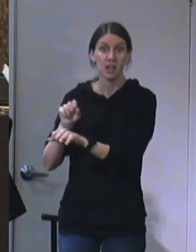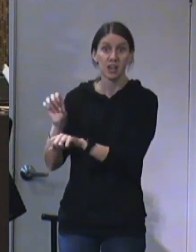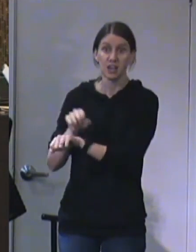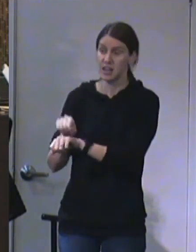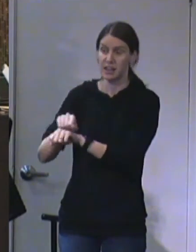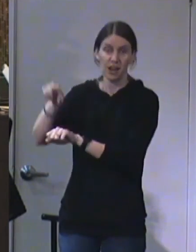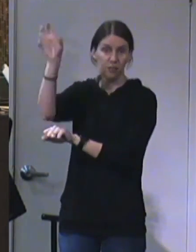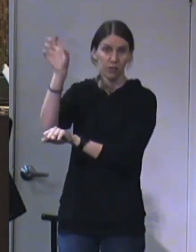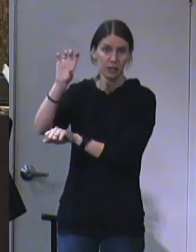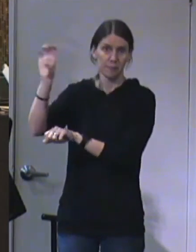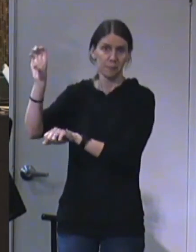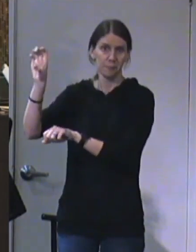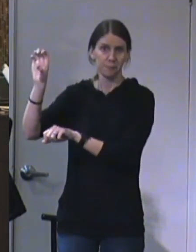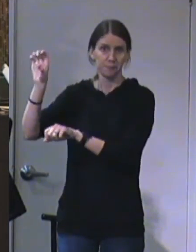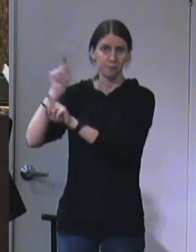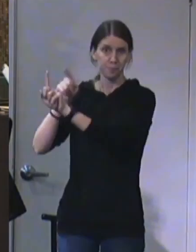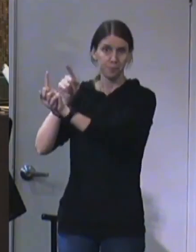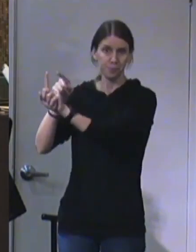on Calvary's hill.